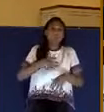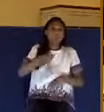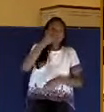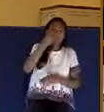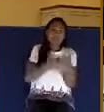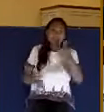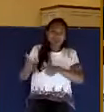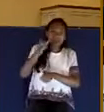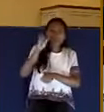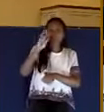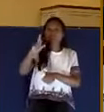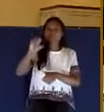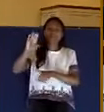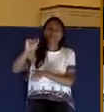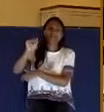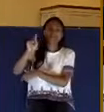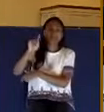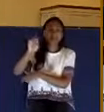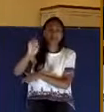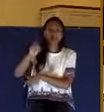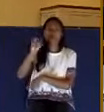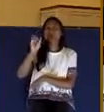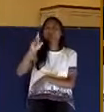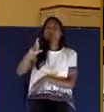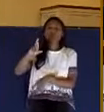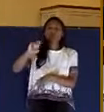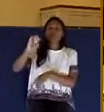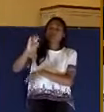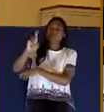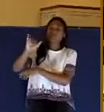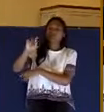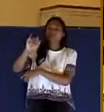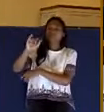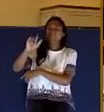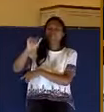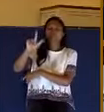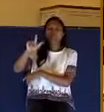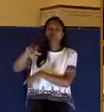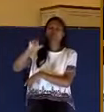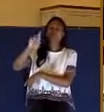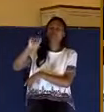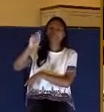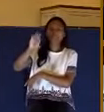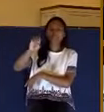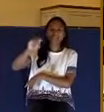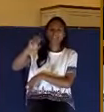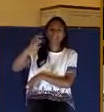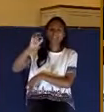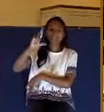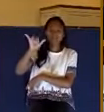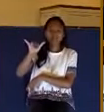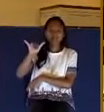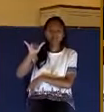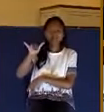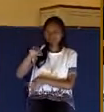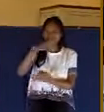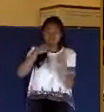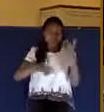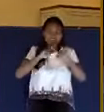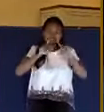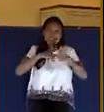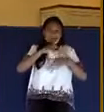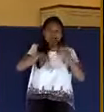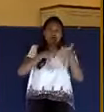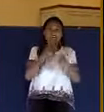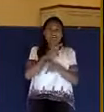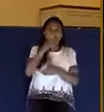caste system, whether it's critical race theory, all of that is racism. This usher told this poor man, you go stand